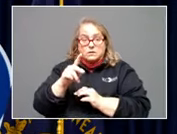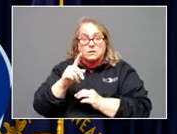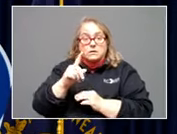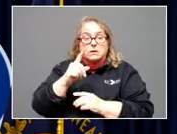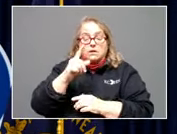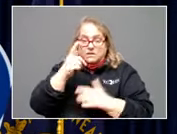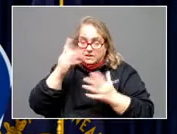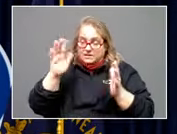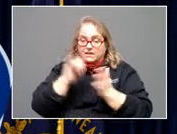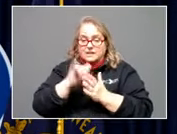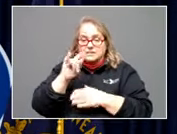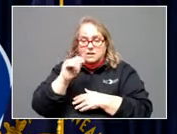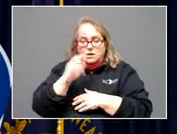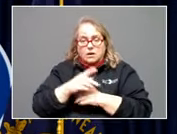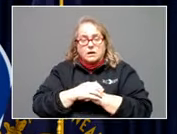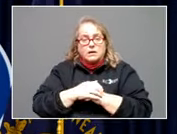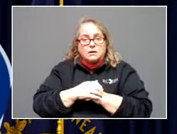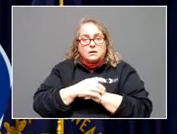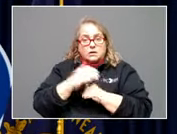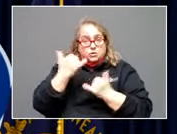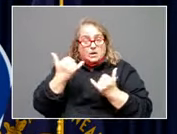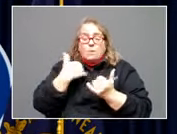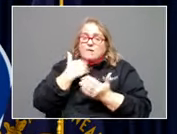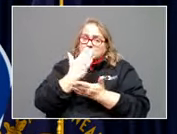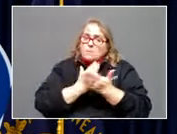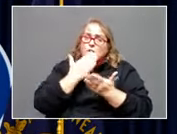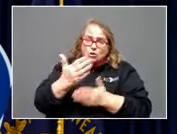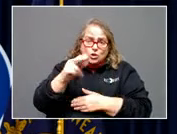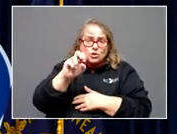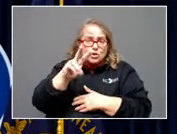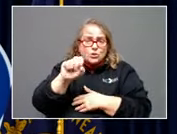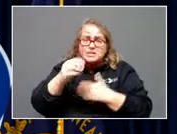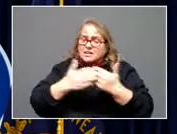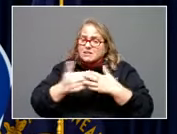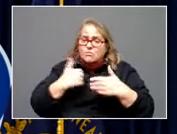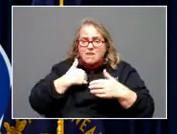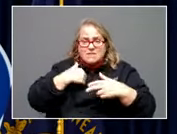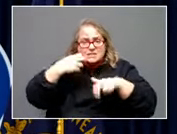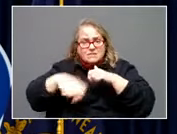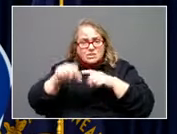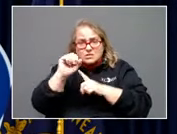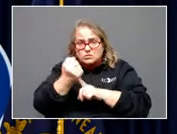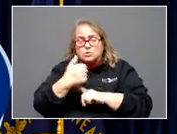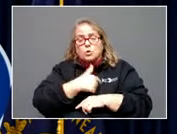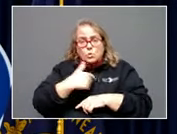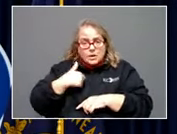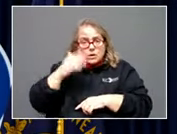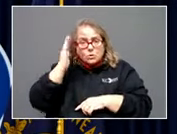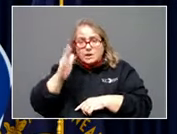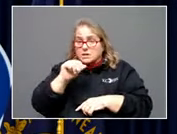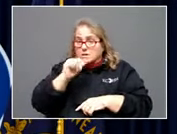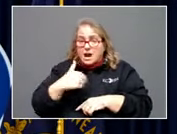but, you know, some pieces of good news, even coming out of a difficult situation. We will not have an